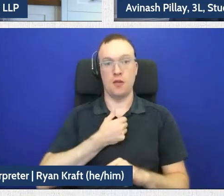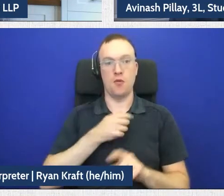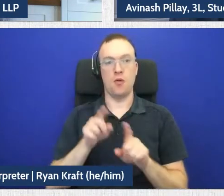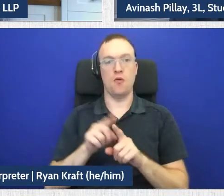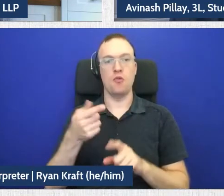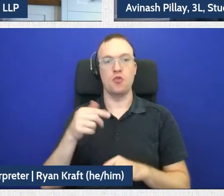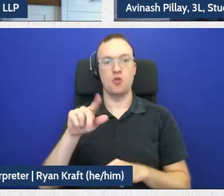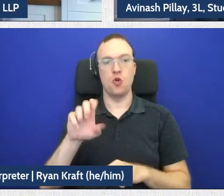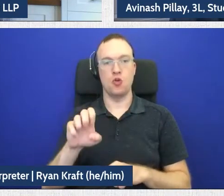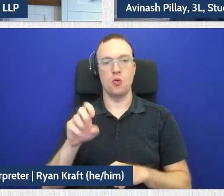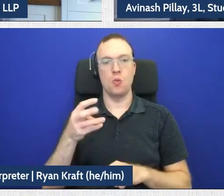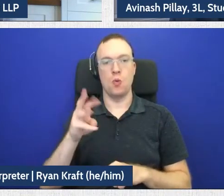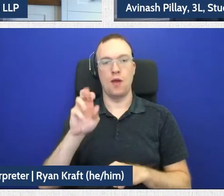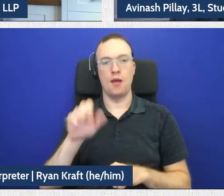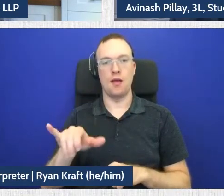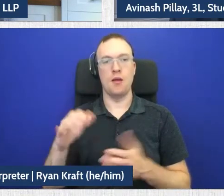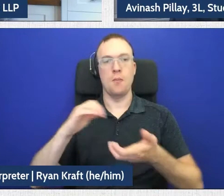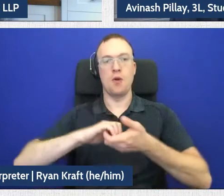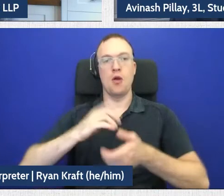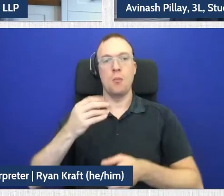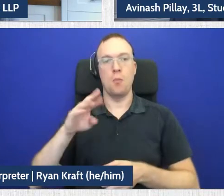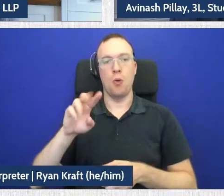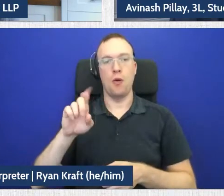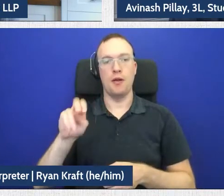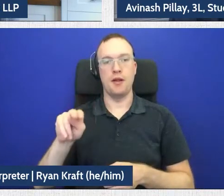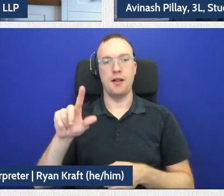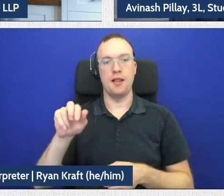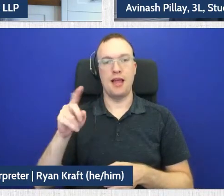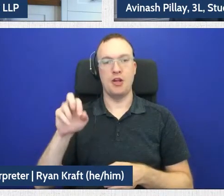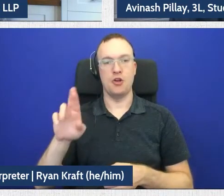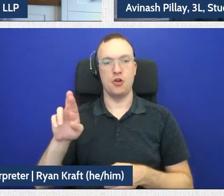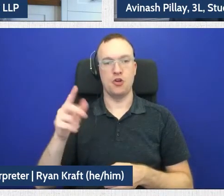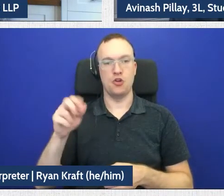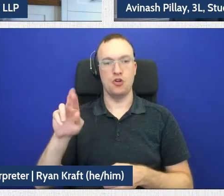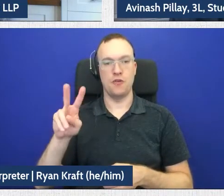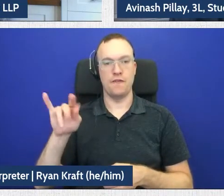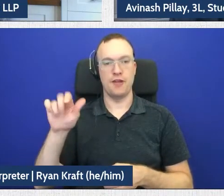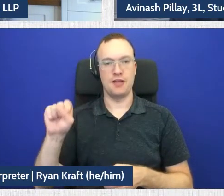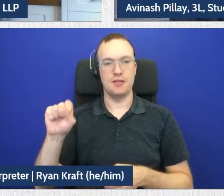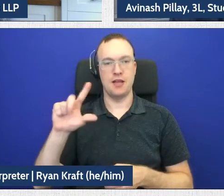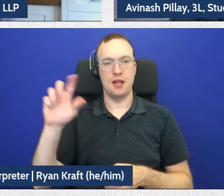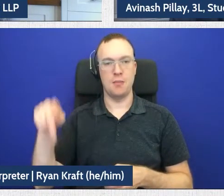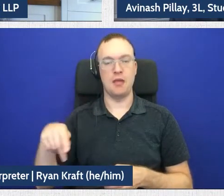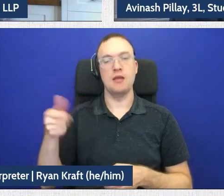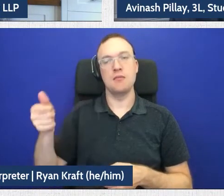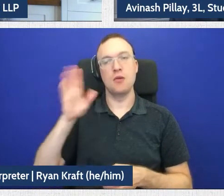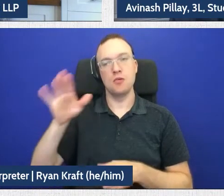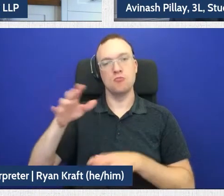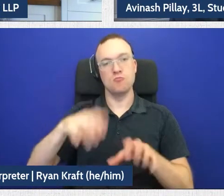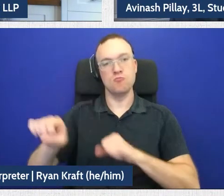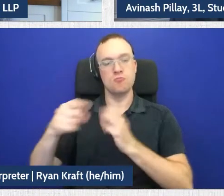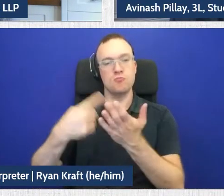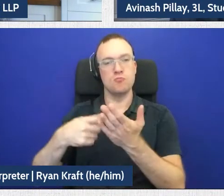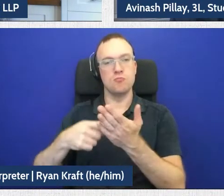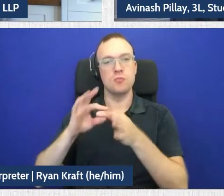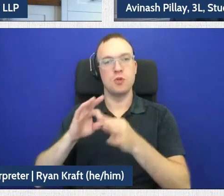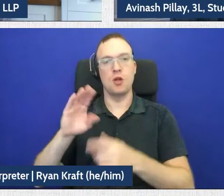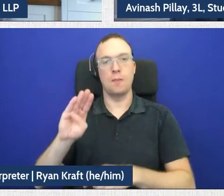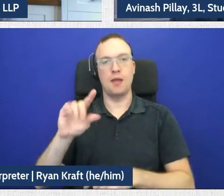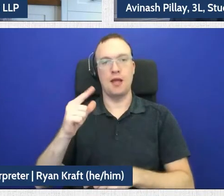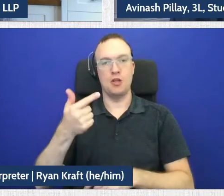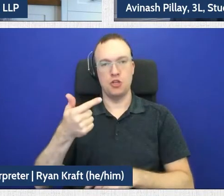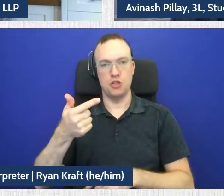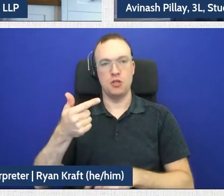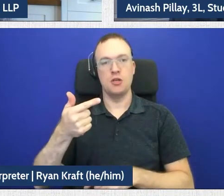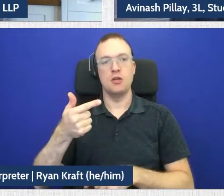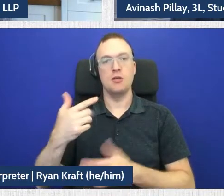George Ray who is a partner at Bora Ladner Gervais LLP. George Ray will be speaking briefly about the BLG collaboration